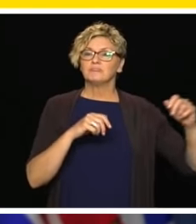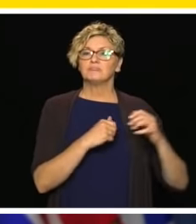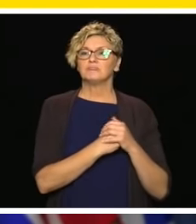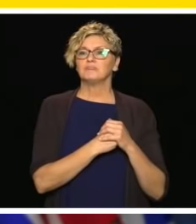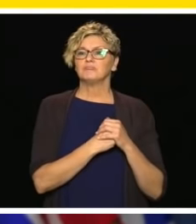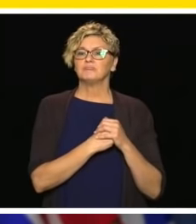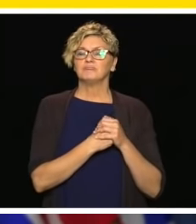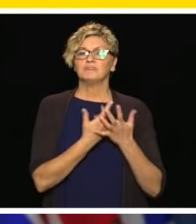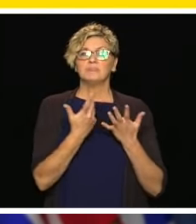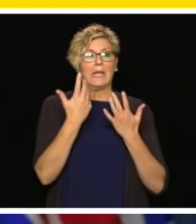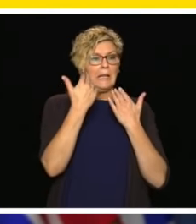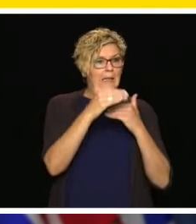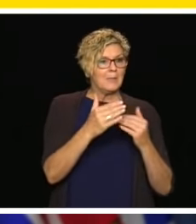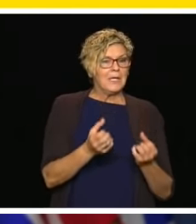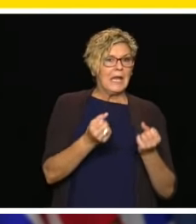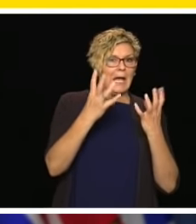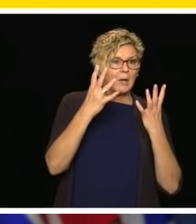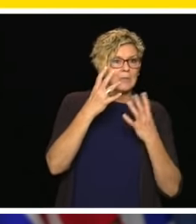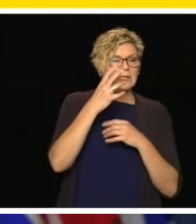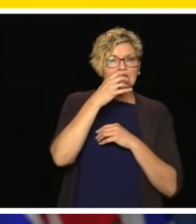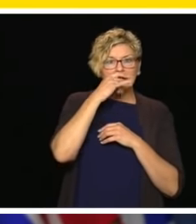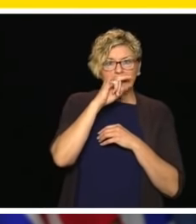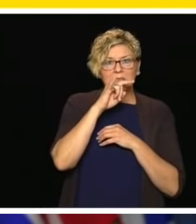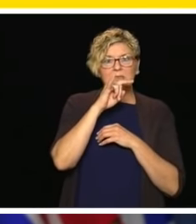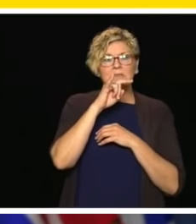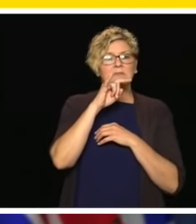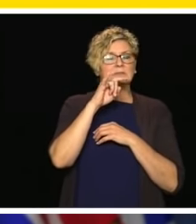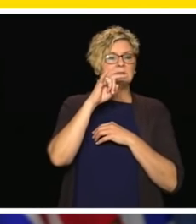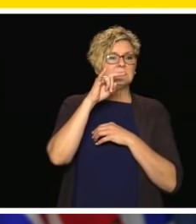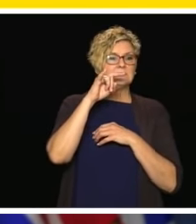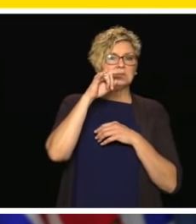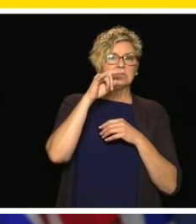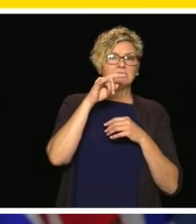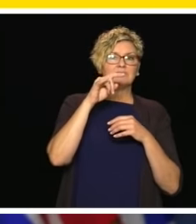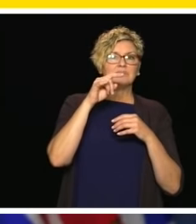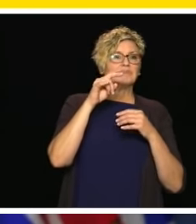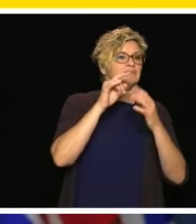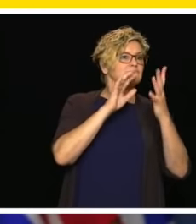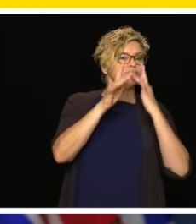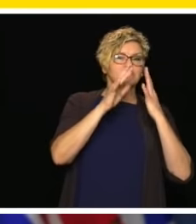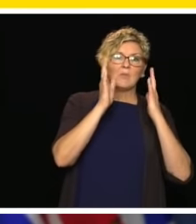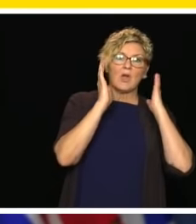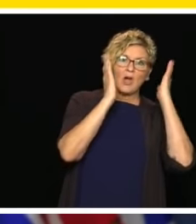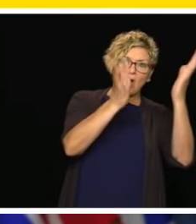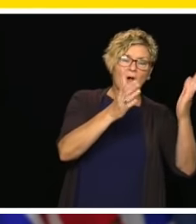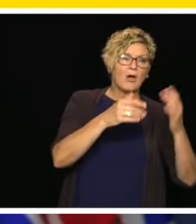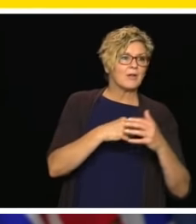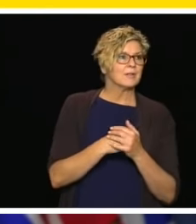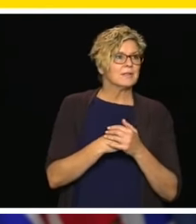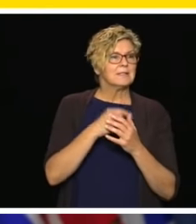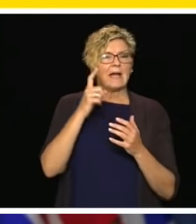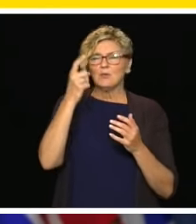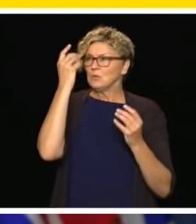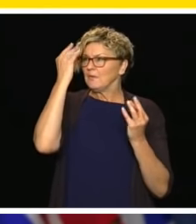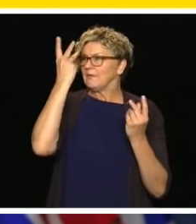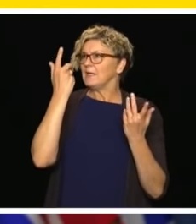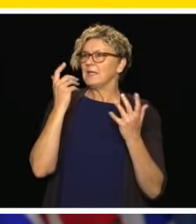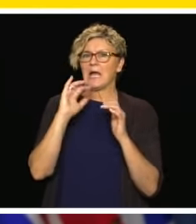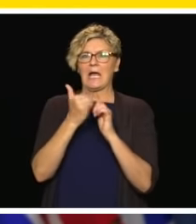suspect schools will utilize the outdoors. They'll utilize large open spaces like libraries,